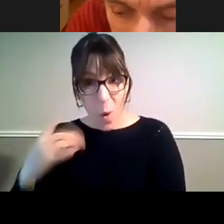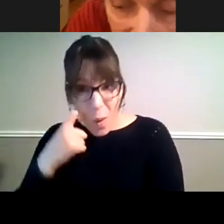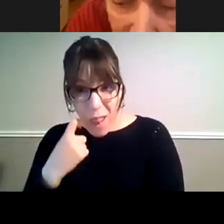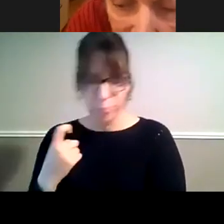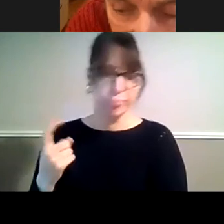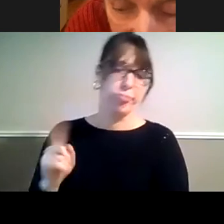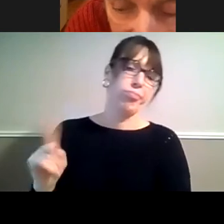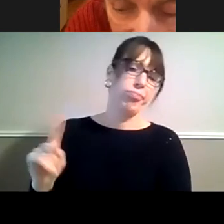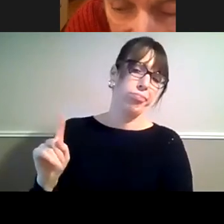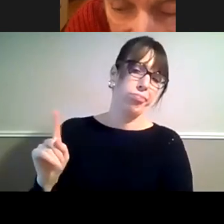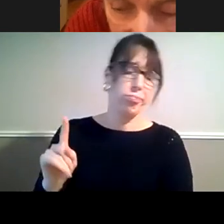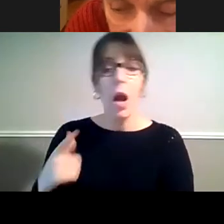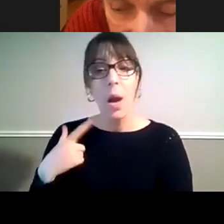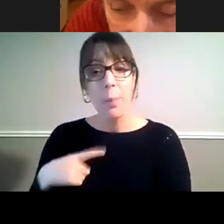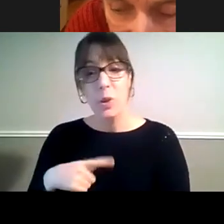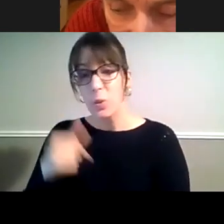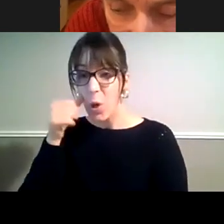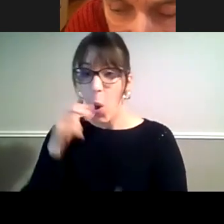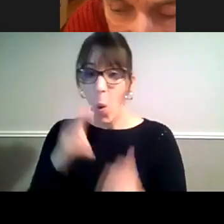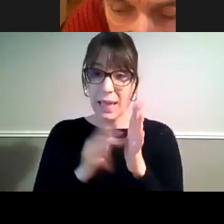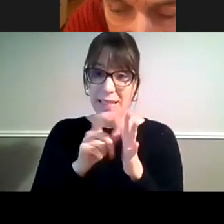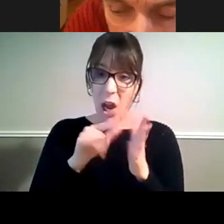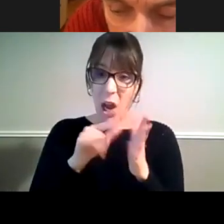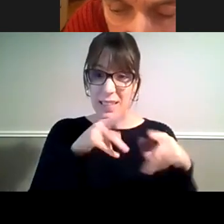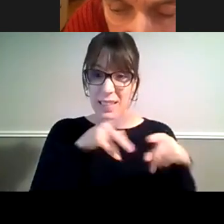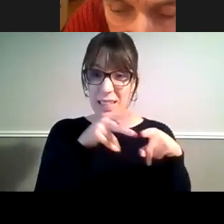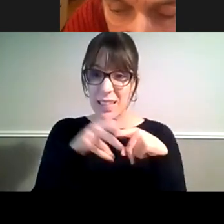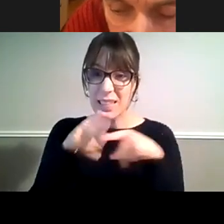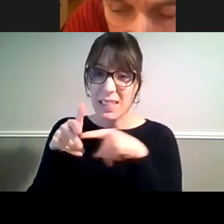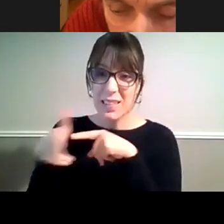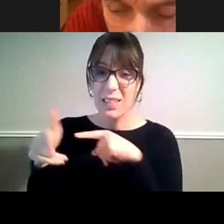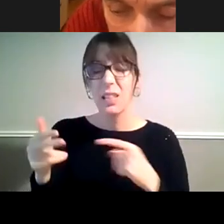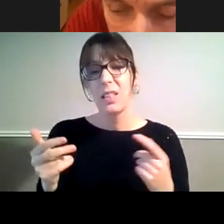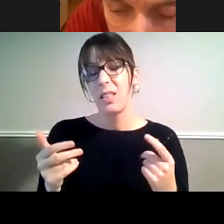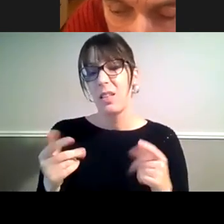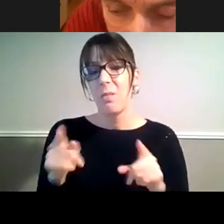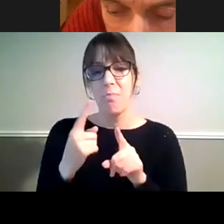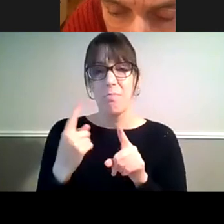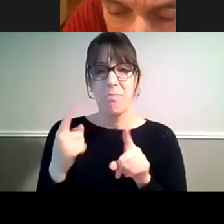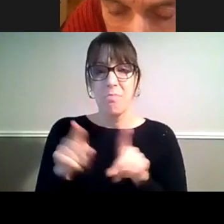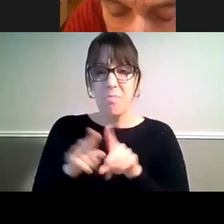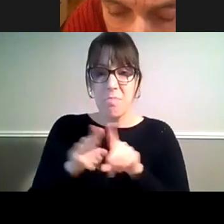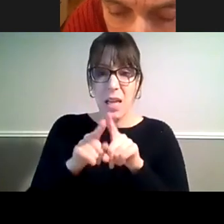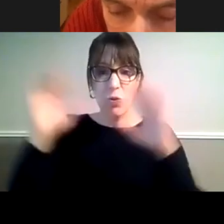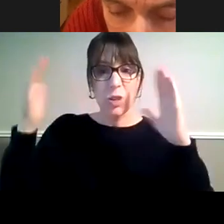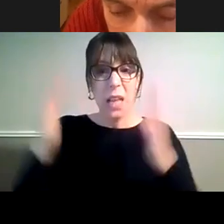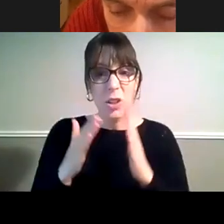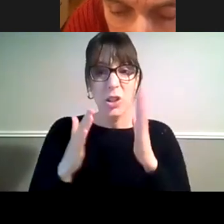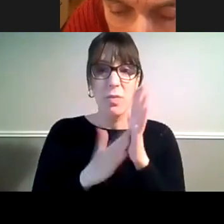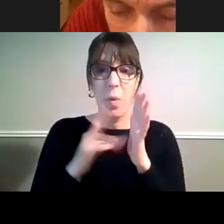changes and cuts to the National Disability Insurance Scheme and the recently announced reduction in Medicare,